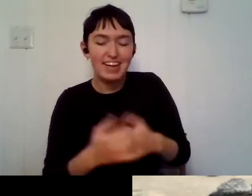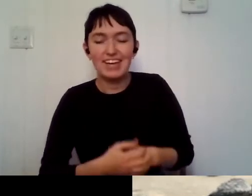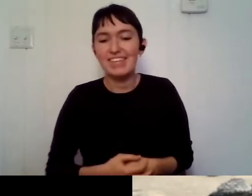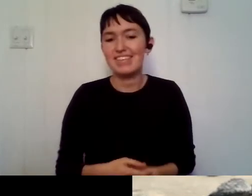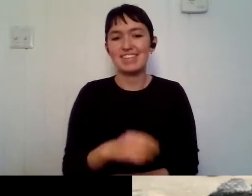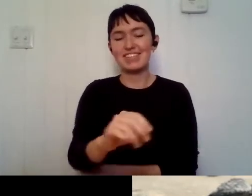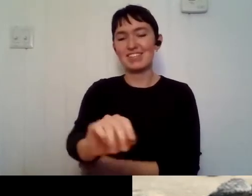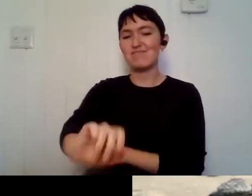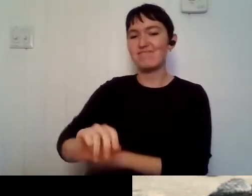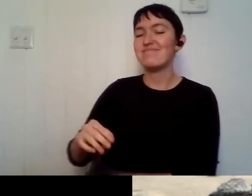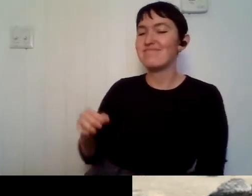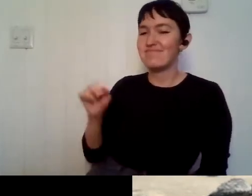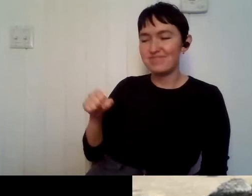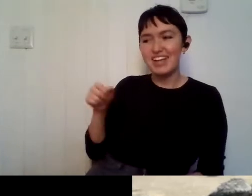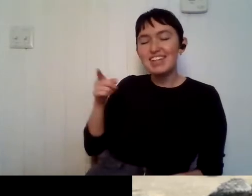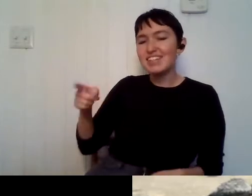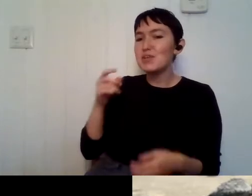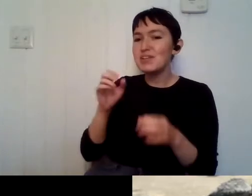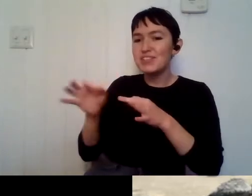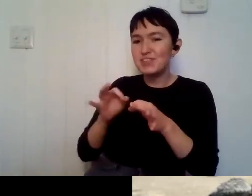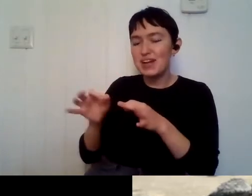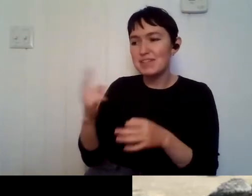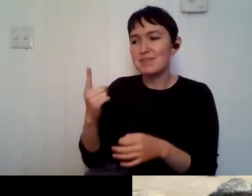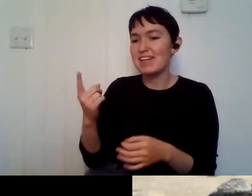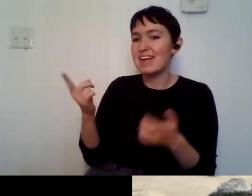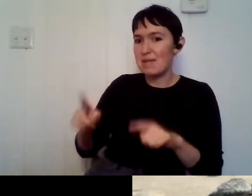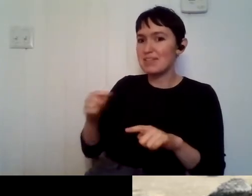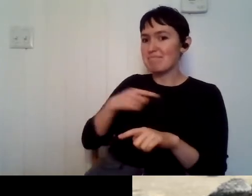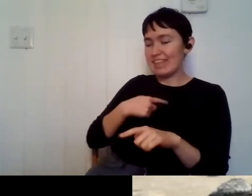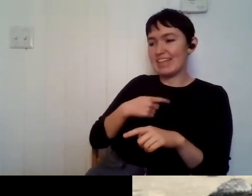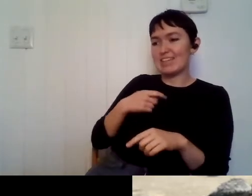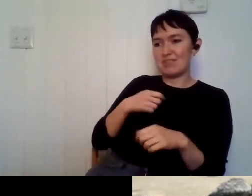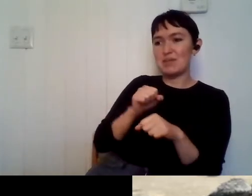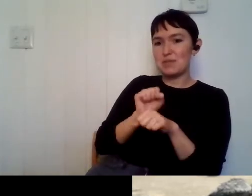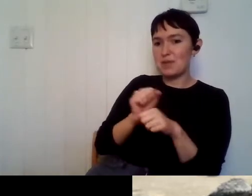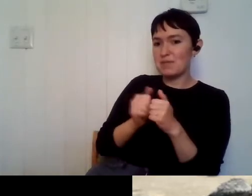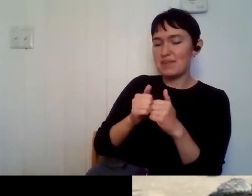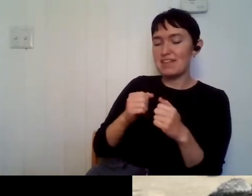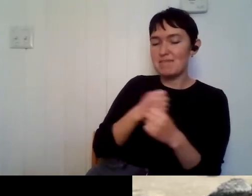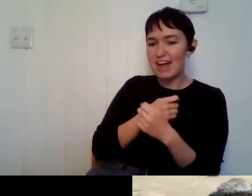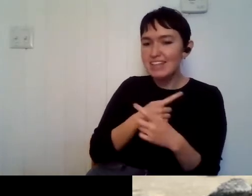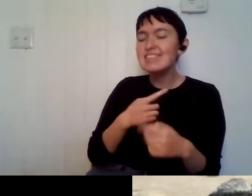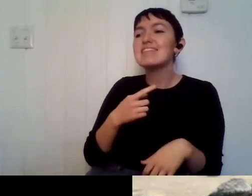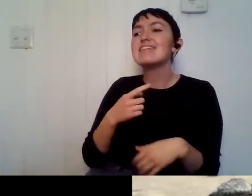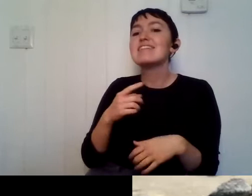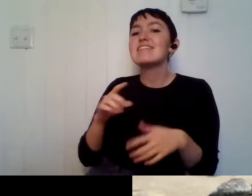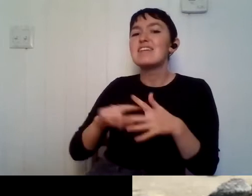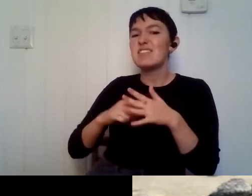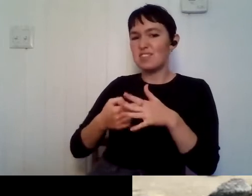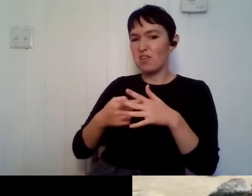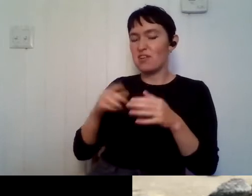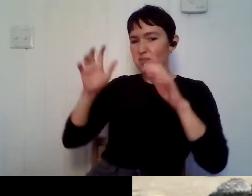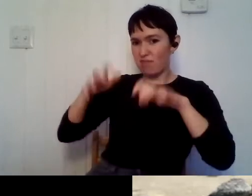You are describing a thing that happened almost exactly to me when I was working with bats, it started to rain and we had like, you know, so to put up a mist net,